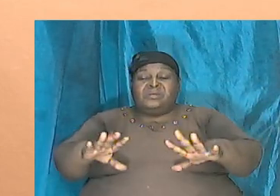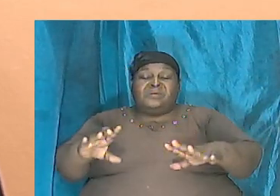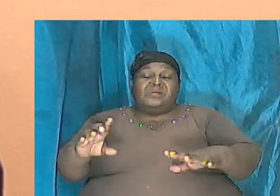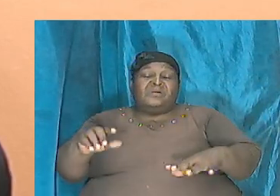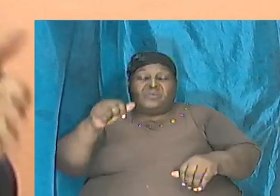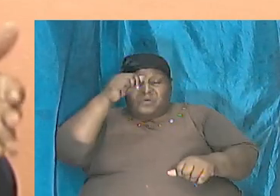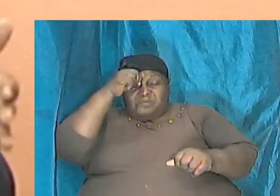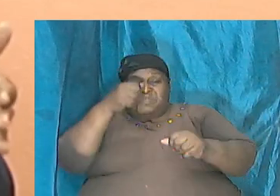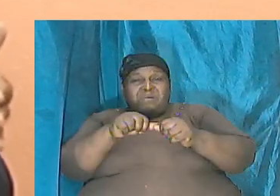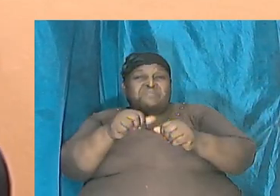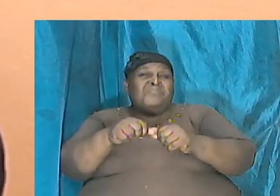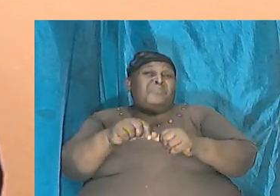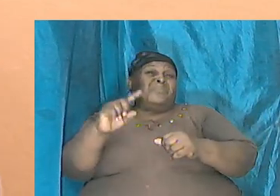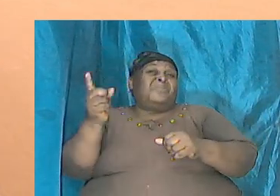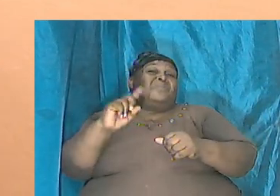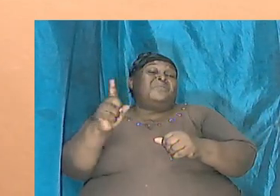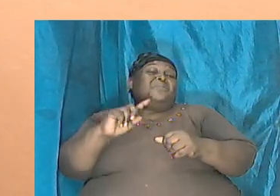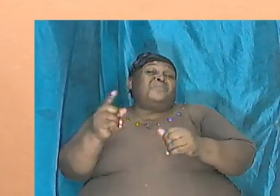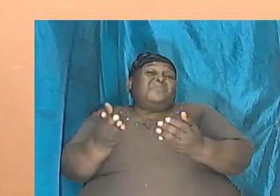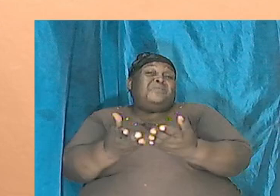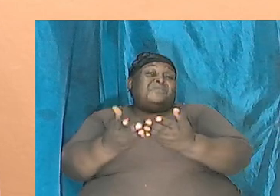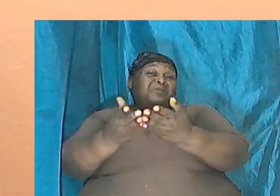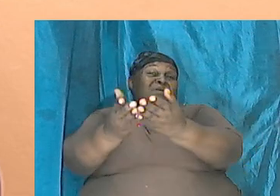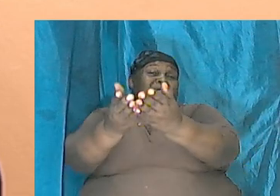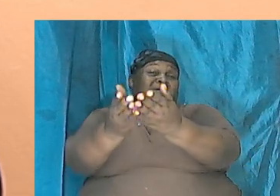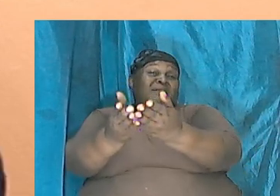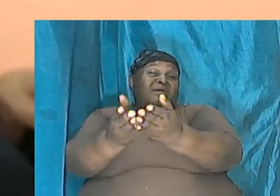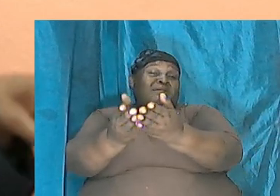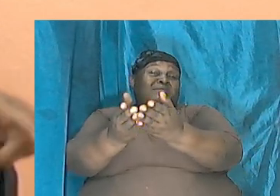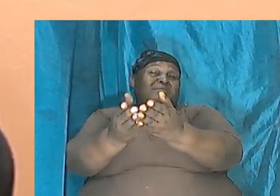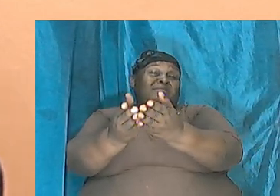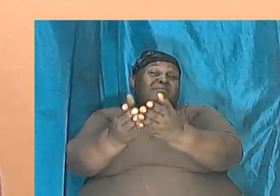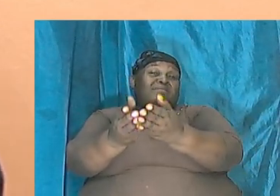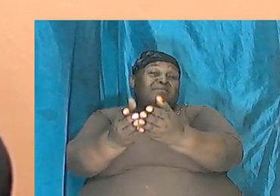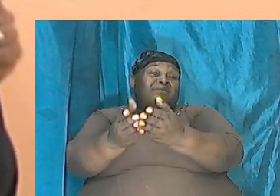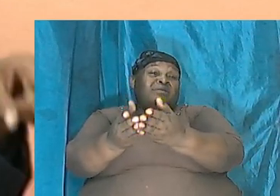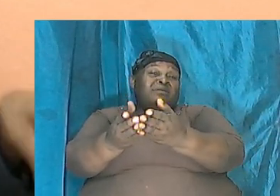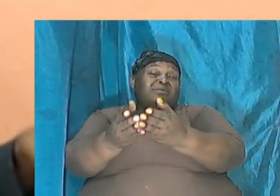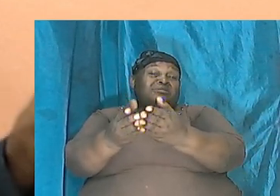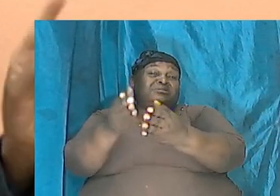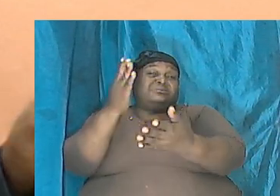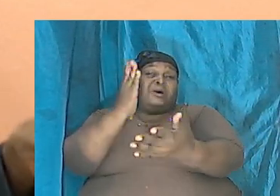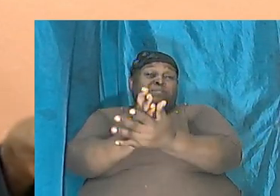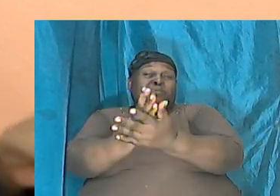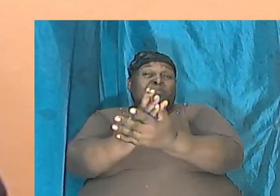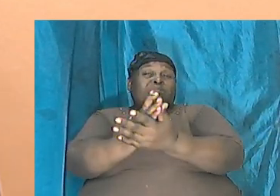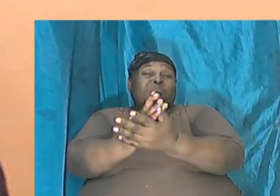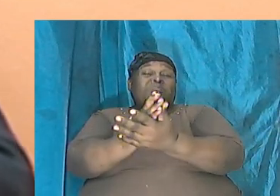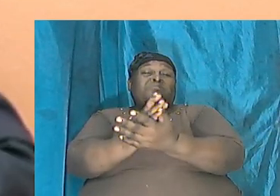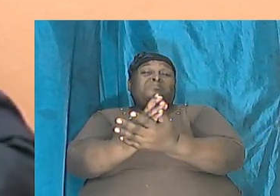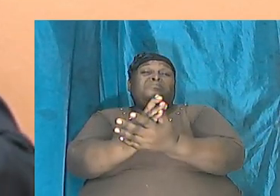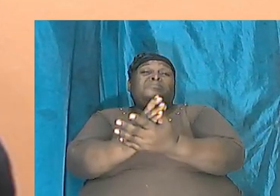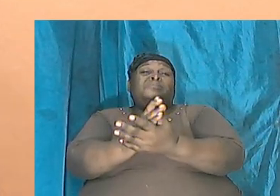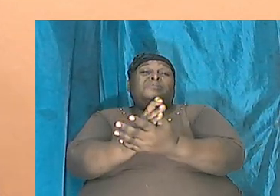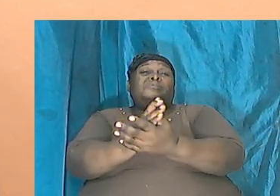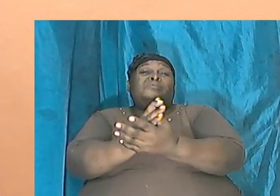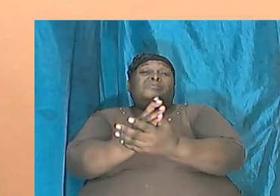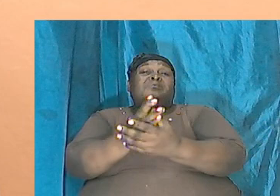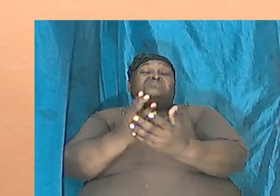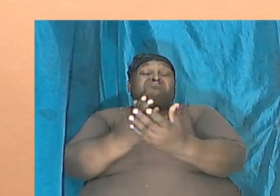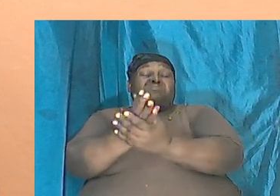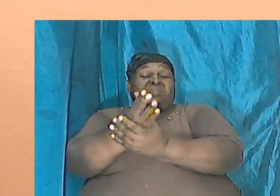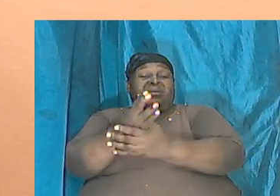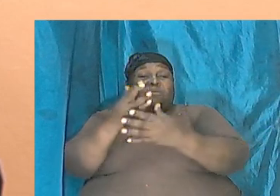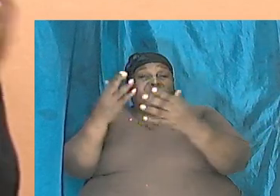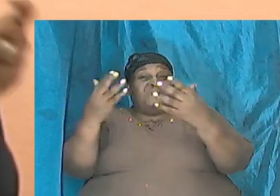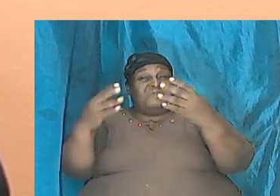after the flood. And we will come back to that because there are folks that argue that there could not have been a worldwide flood. But we will get to that.